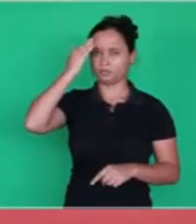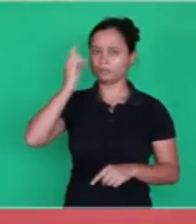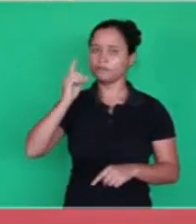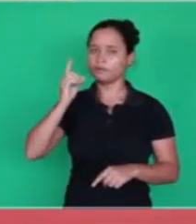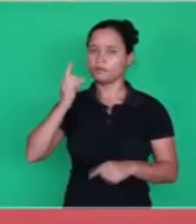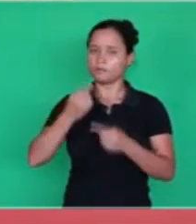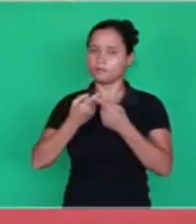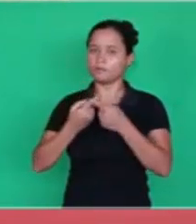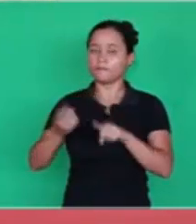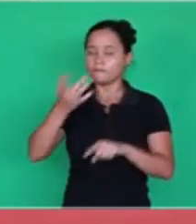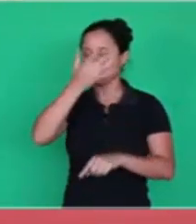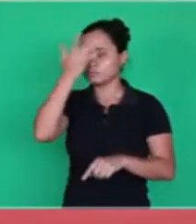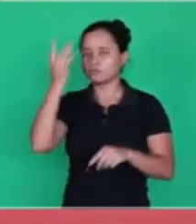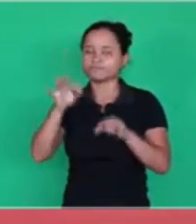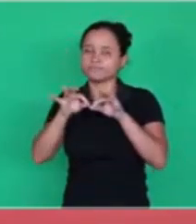Jesus revealed himself. So let's read here.